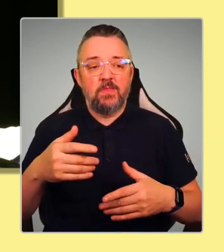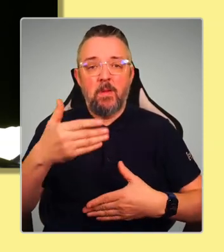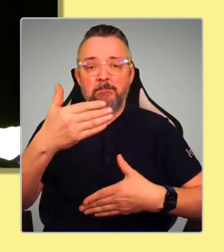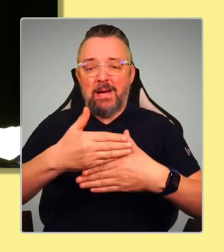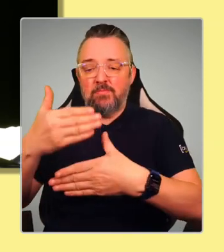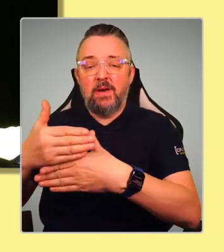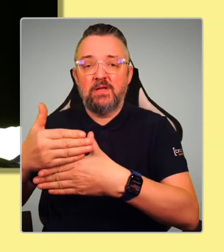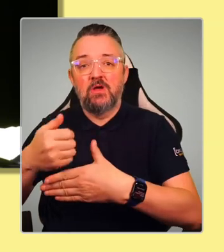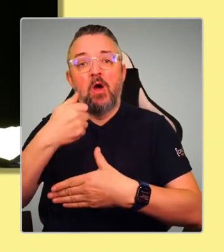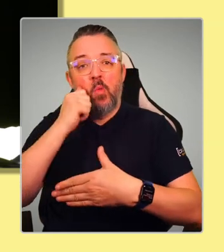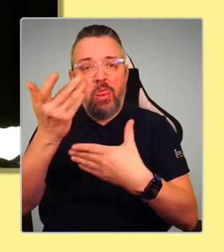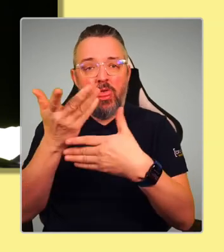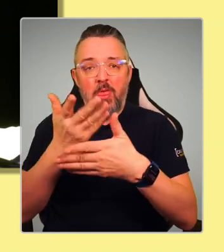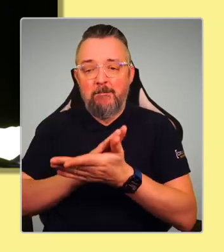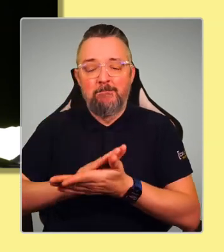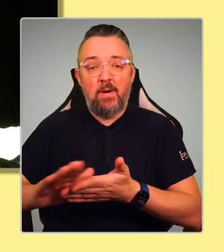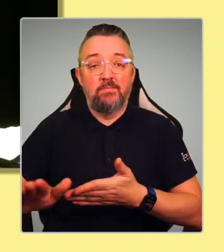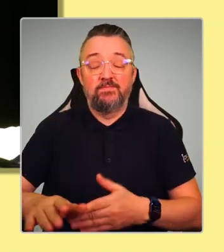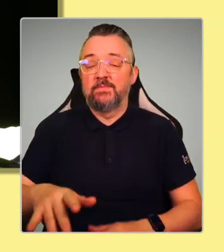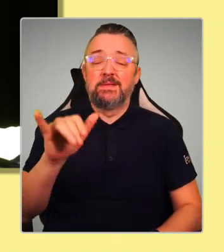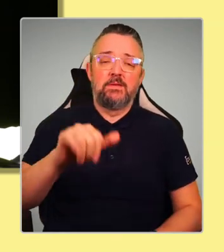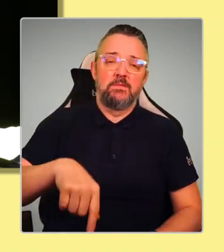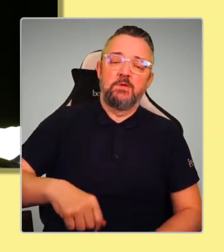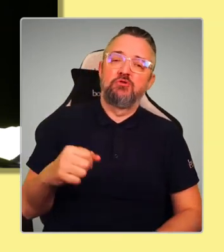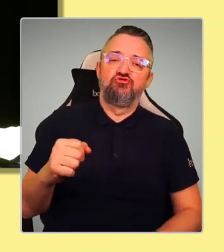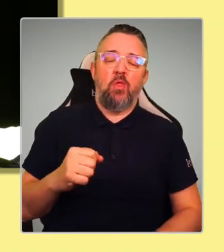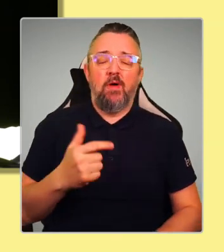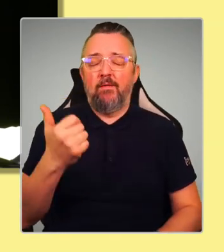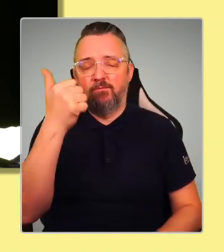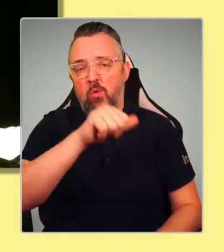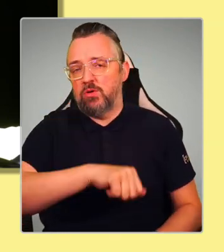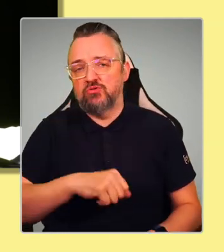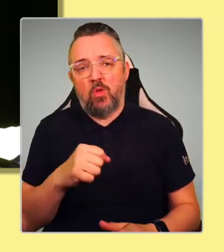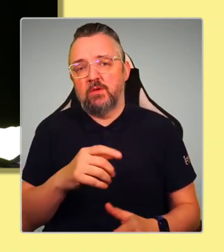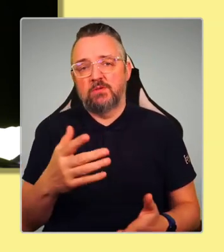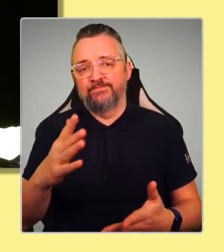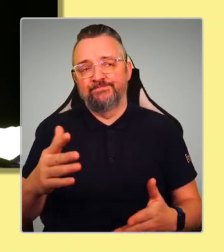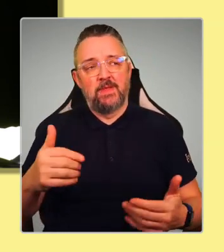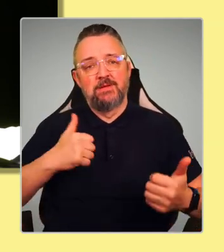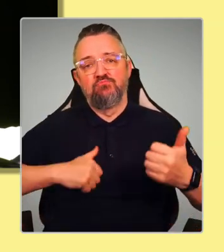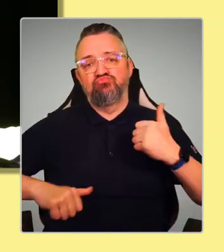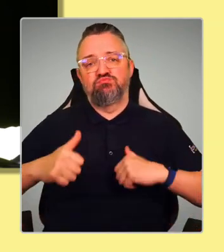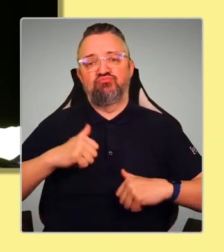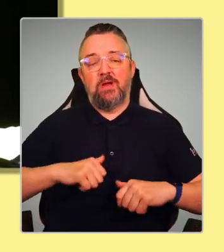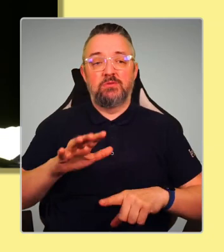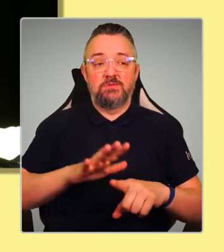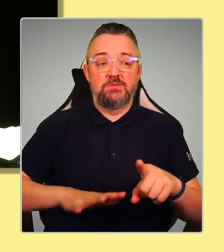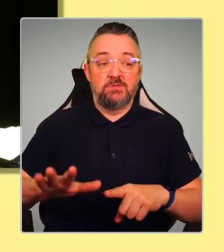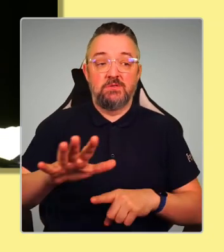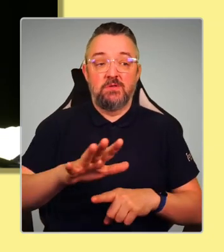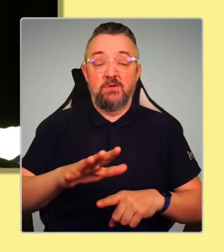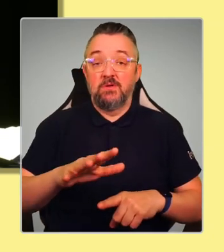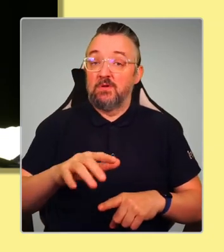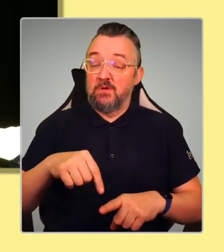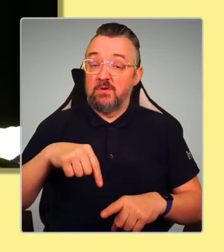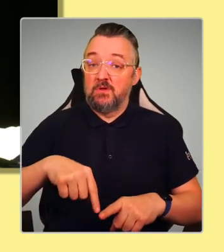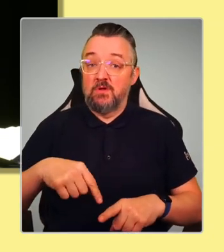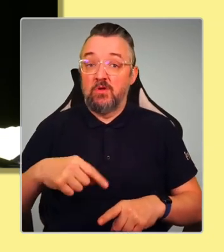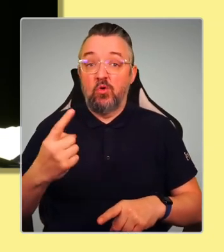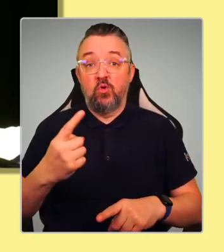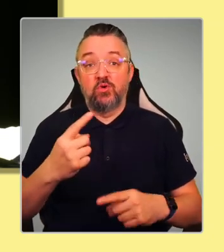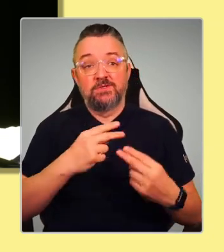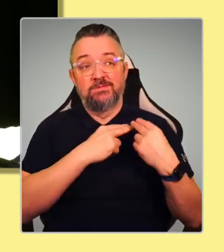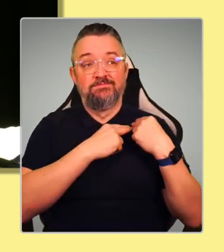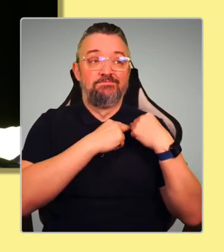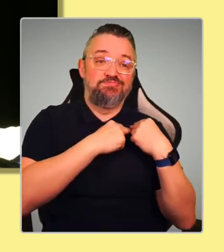we're a proud ancient nation. Of course we are. And we are actually the latest custodians of this journey towards our independence.